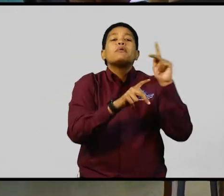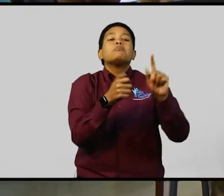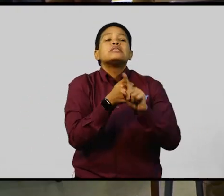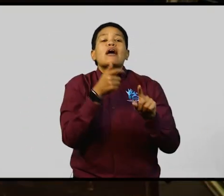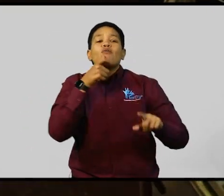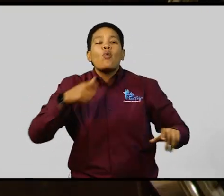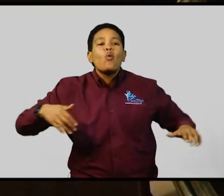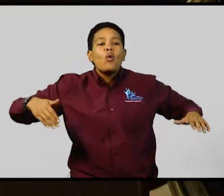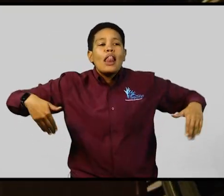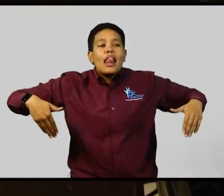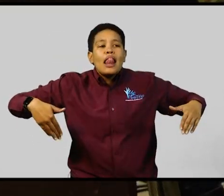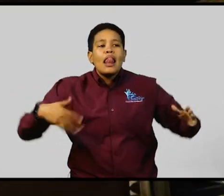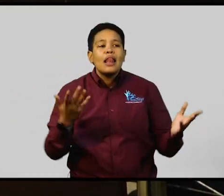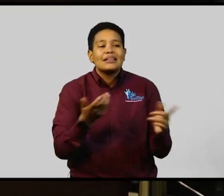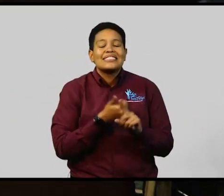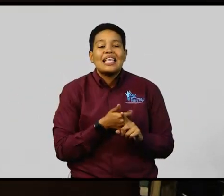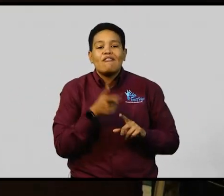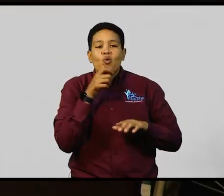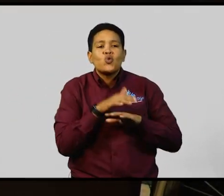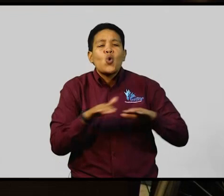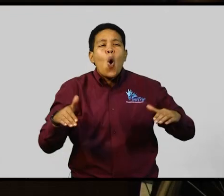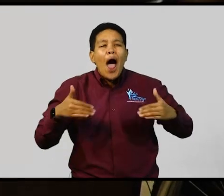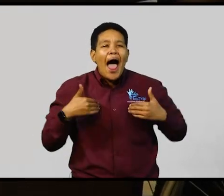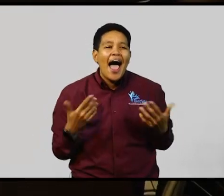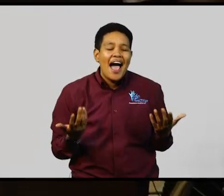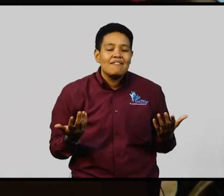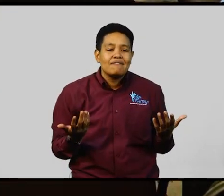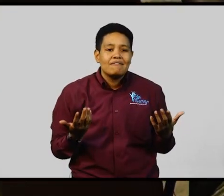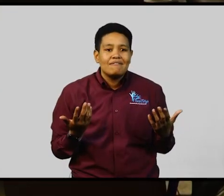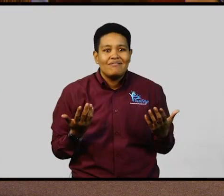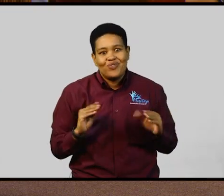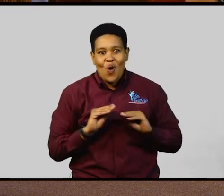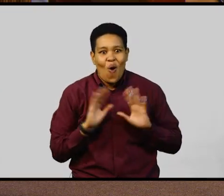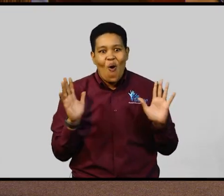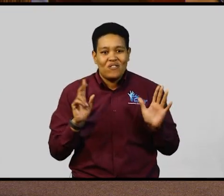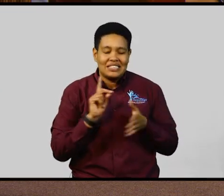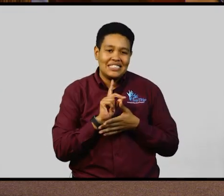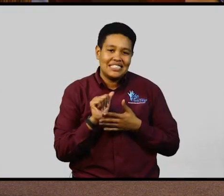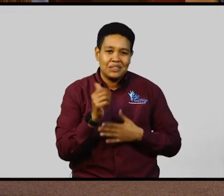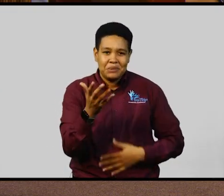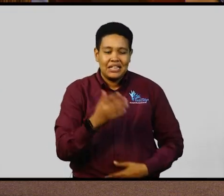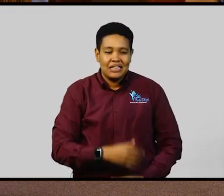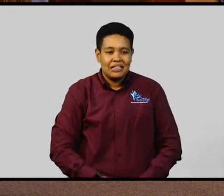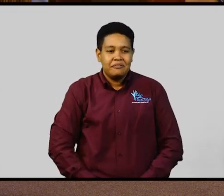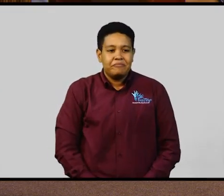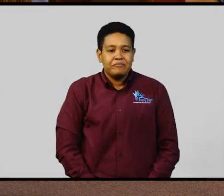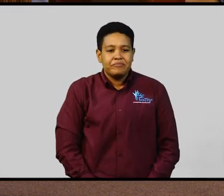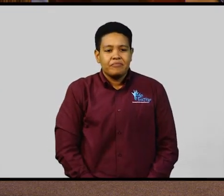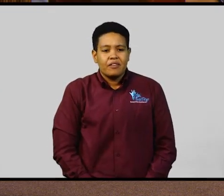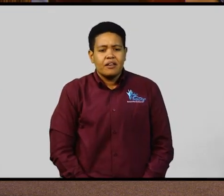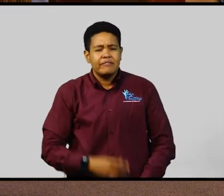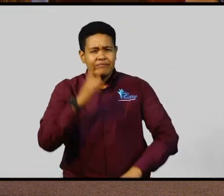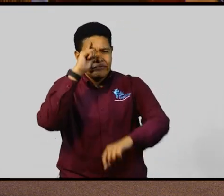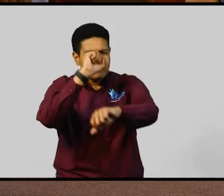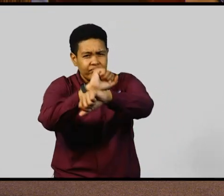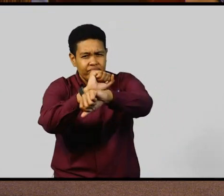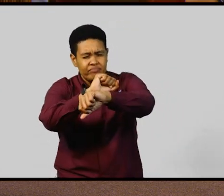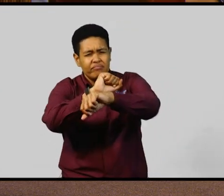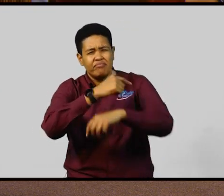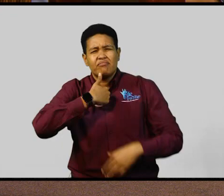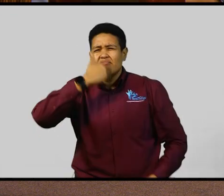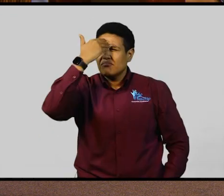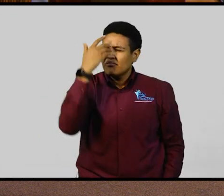who do not have an obvious disability. In terms of employment, I know that